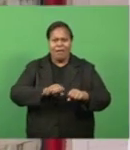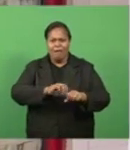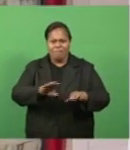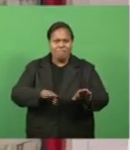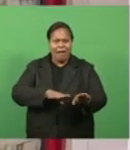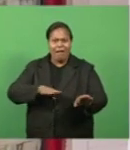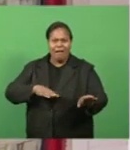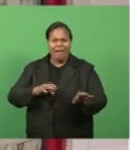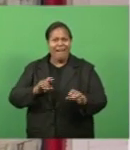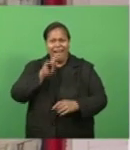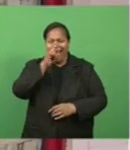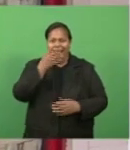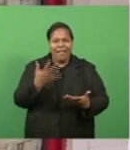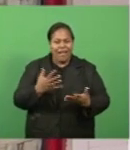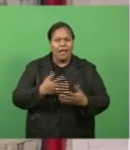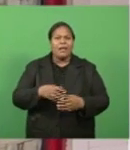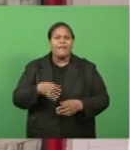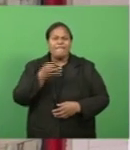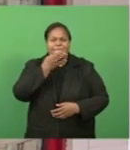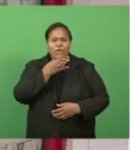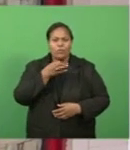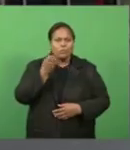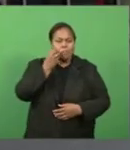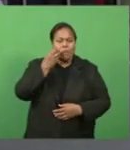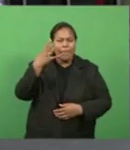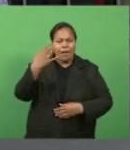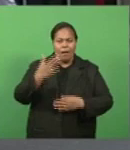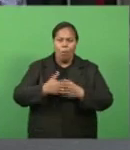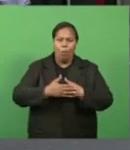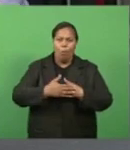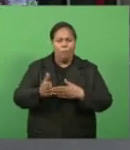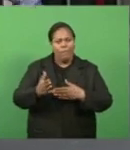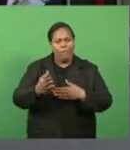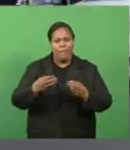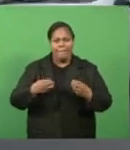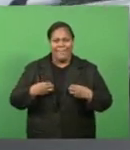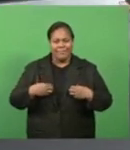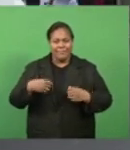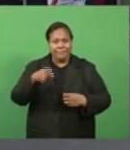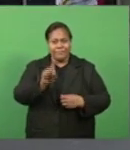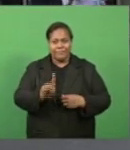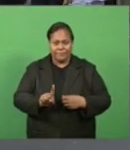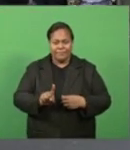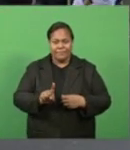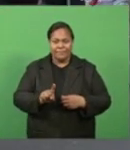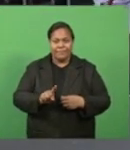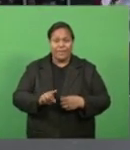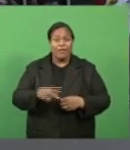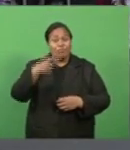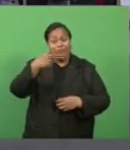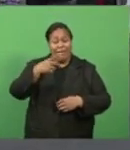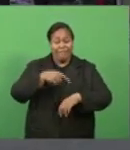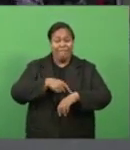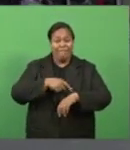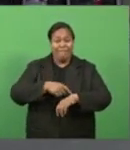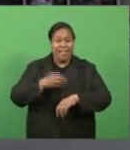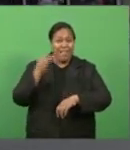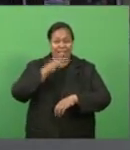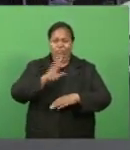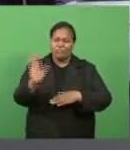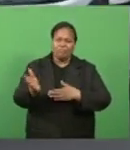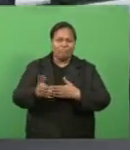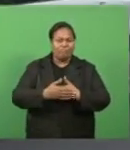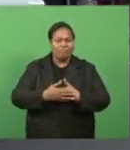Only a handful of supermarkets, which opened for business in the city today, closed its doors after midday. Kritika Kumar,